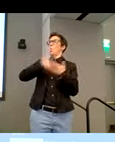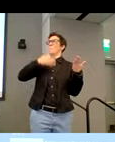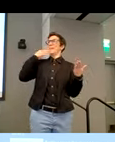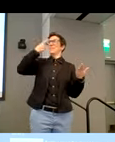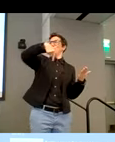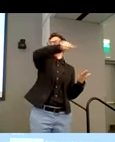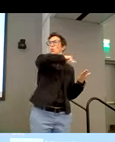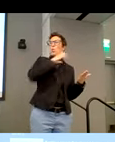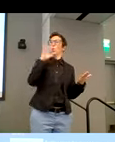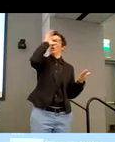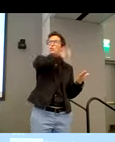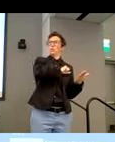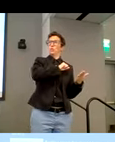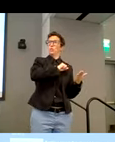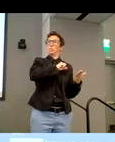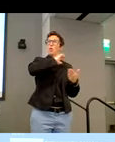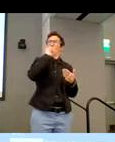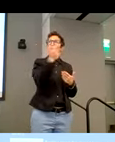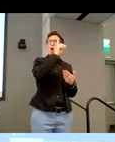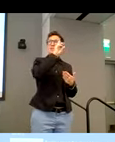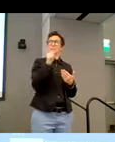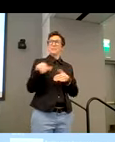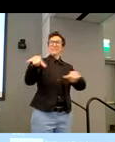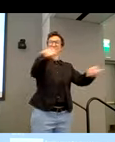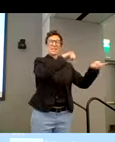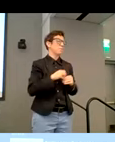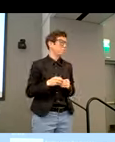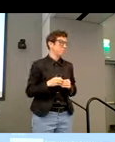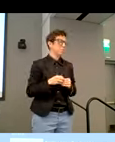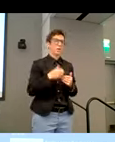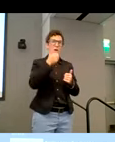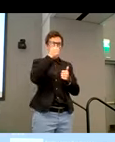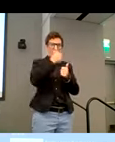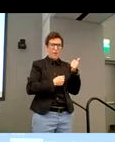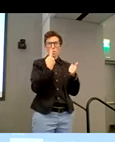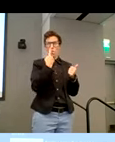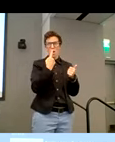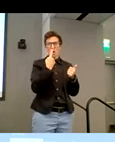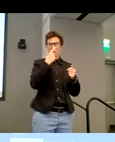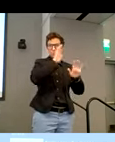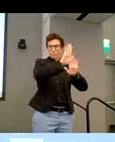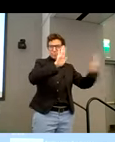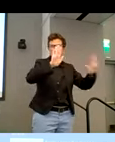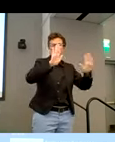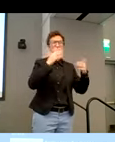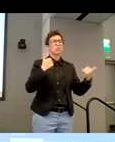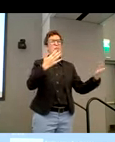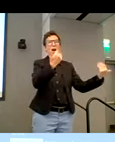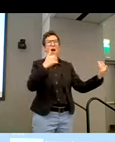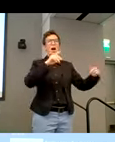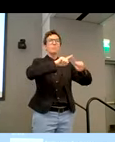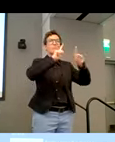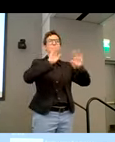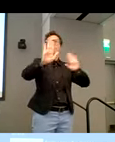want to assume that every disability is the same, every person with that disability is the same. So we try to get as much feedback as